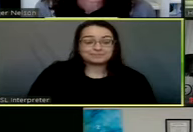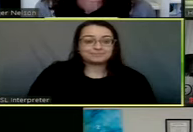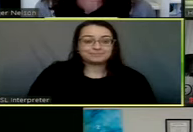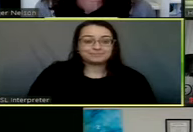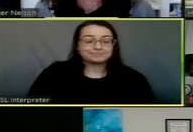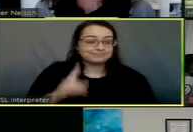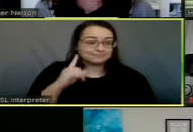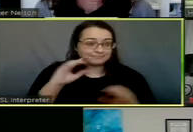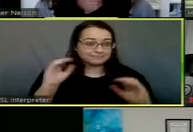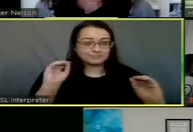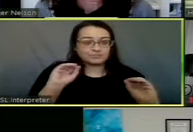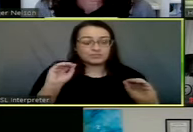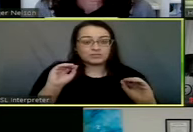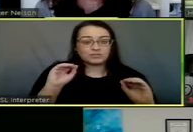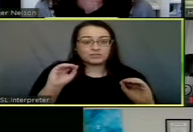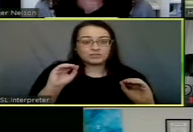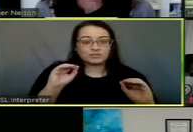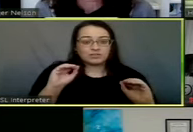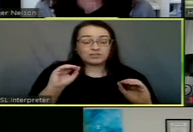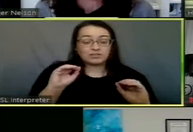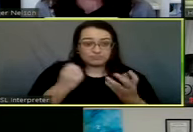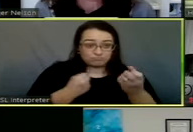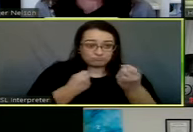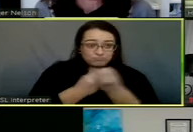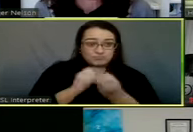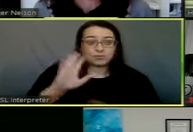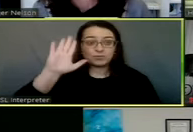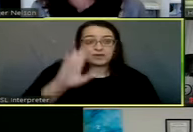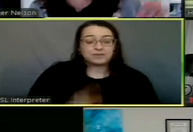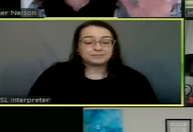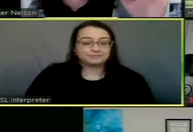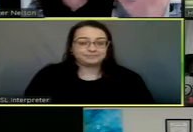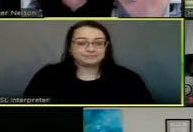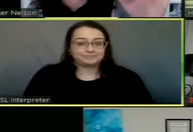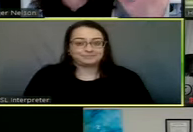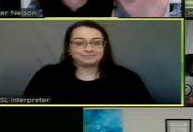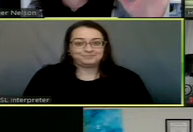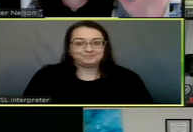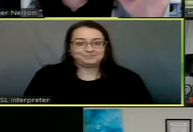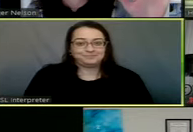Hearing none, if you're in favor of the motion, please raise your hand.